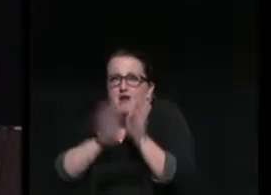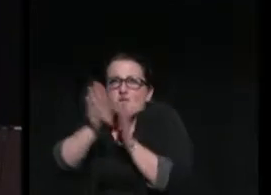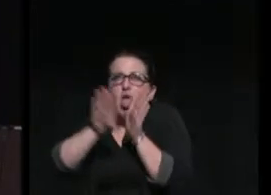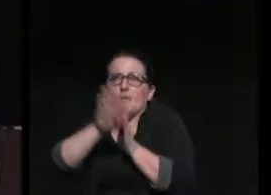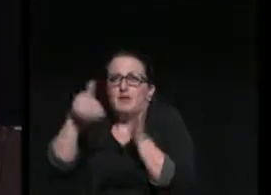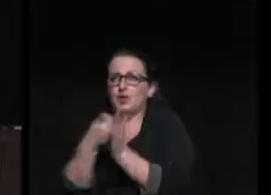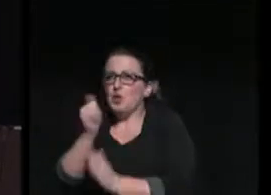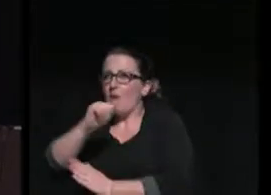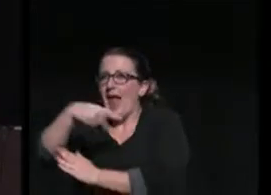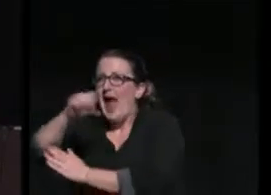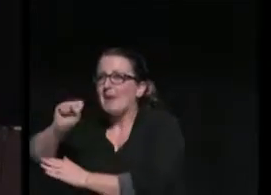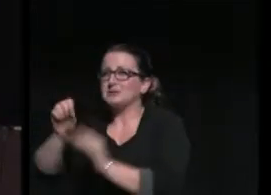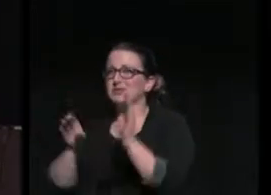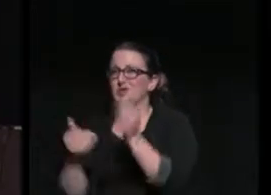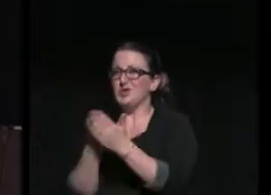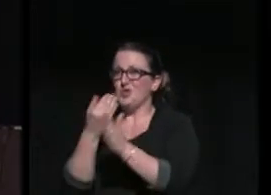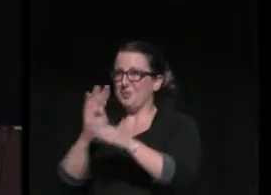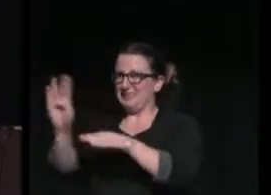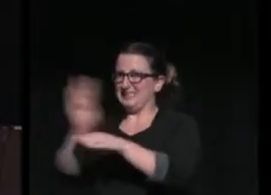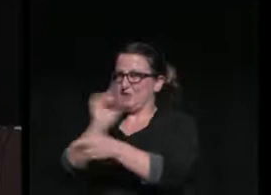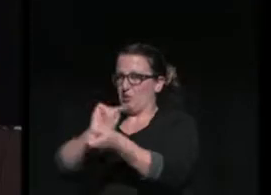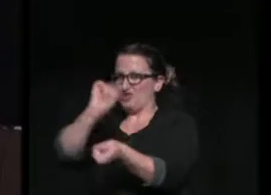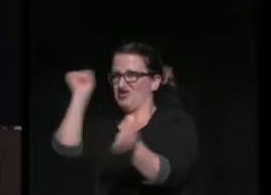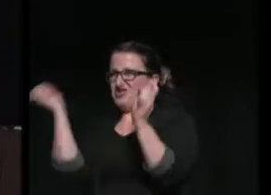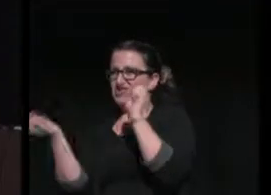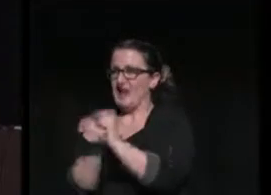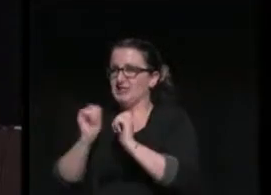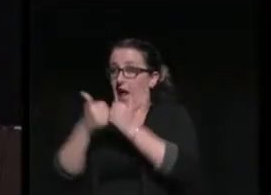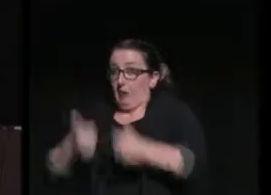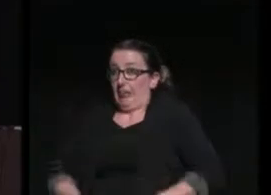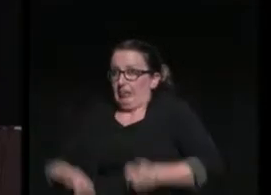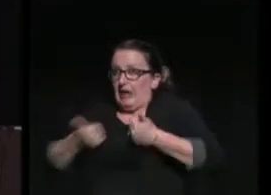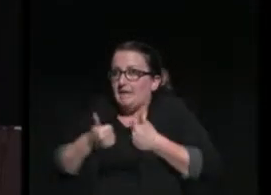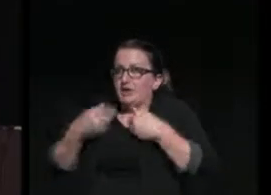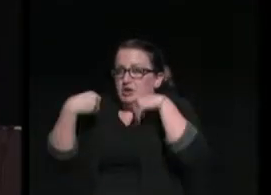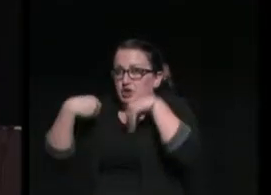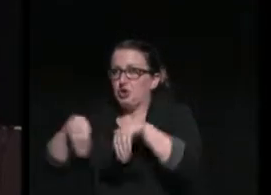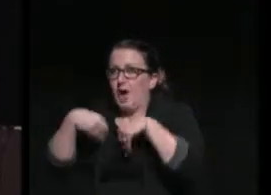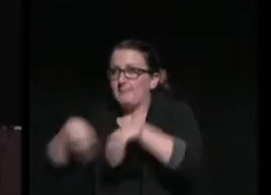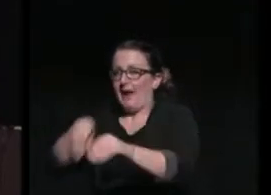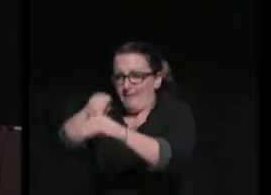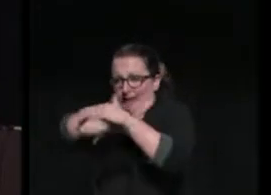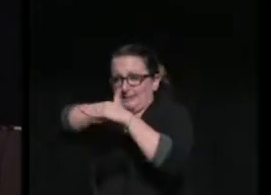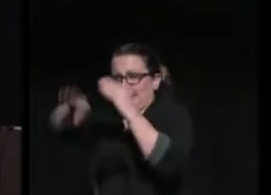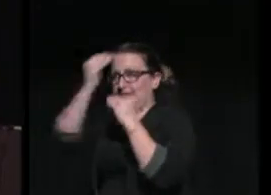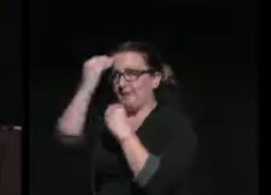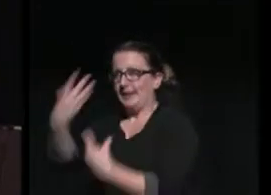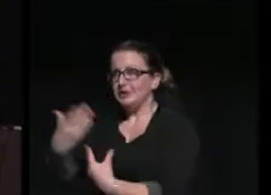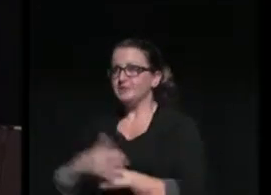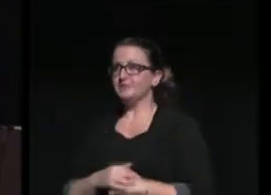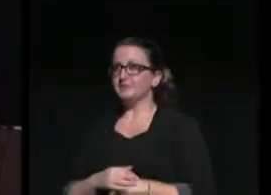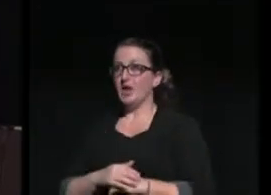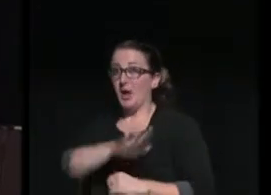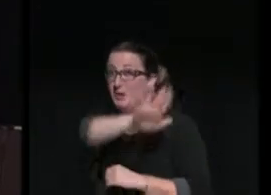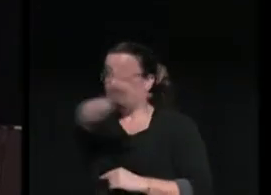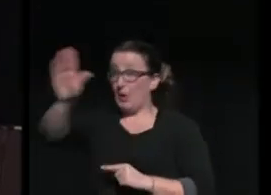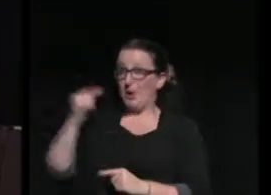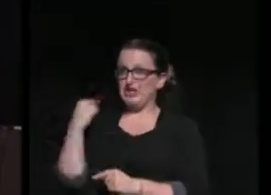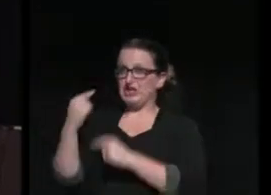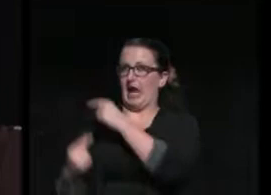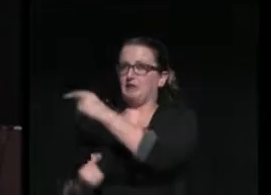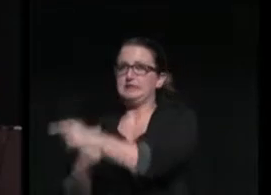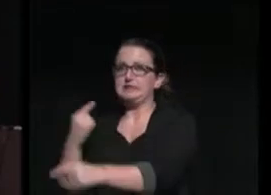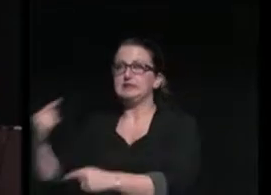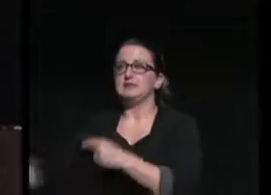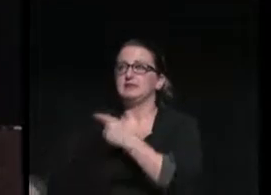which are changing the very way we live, shop, and get information. Your generation is not letting